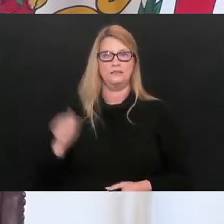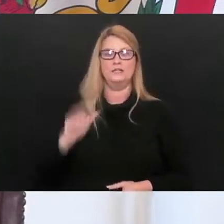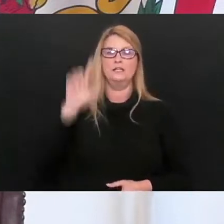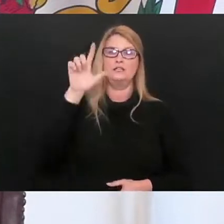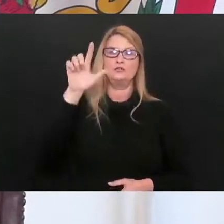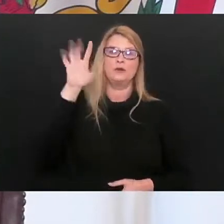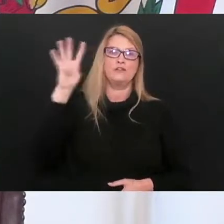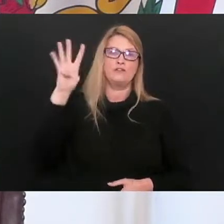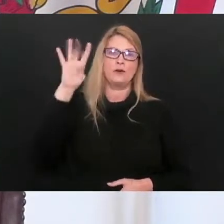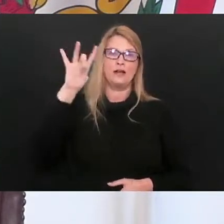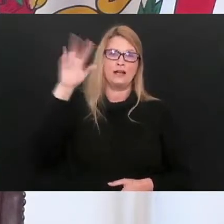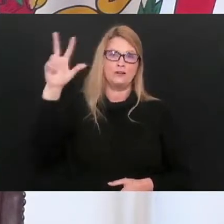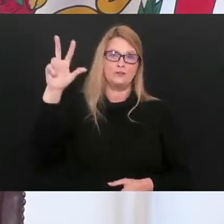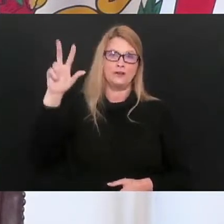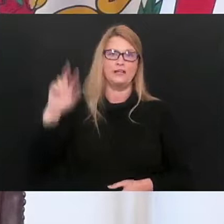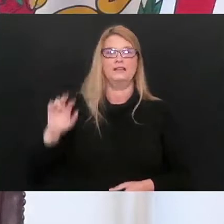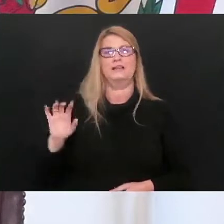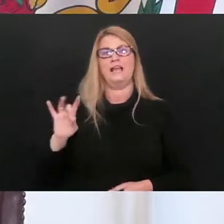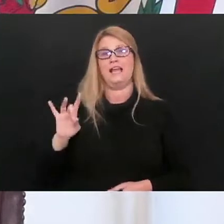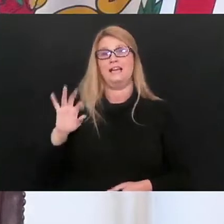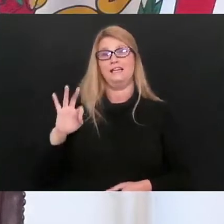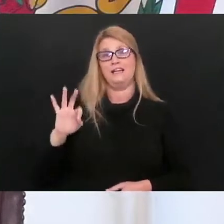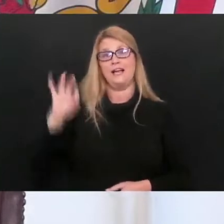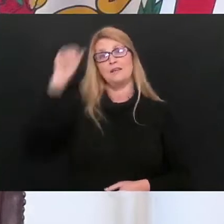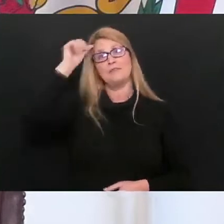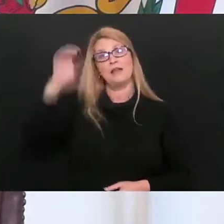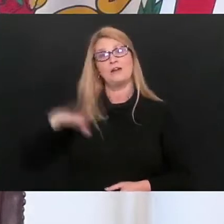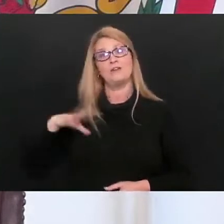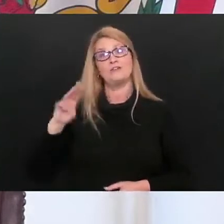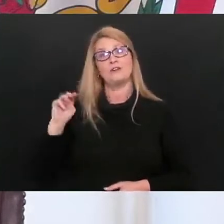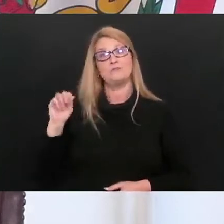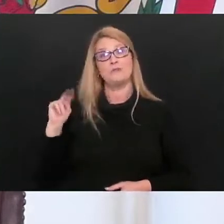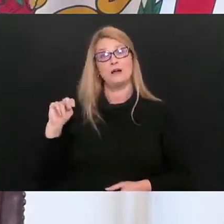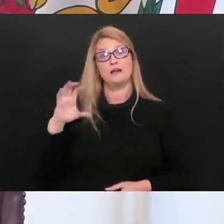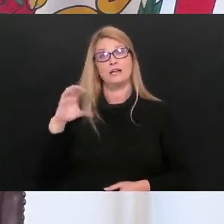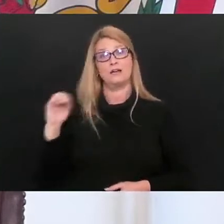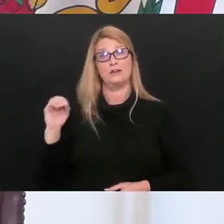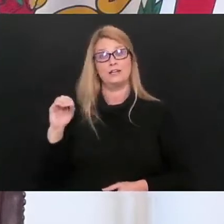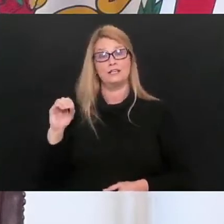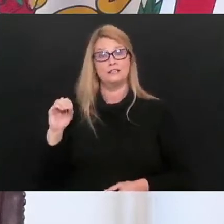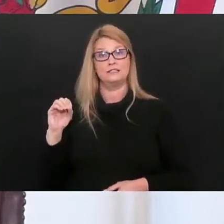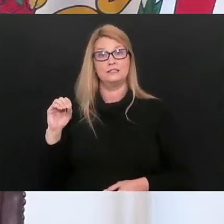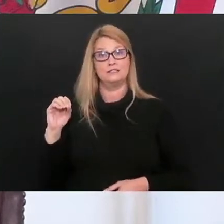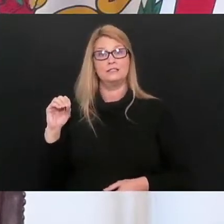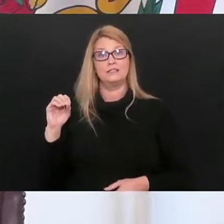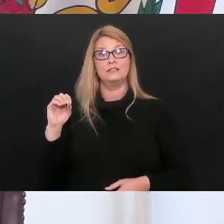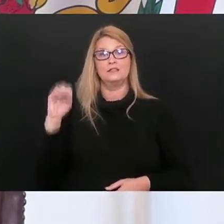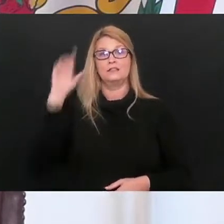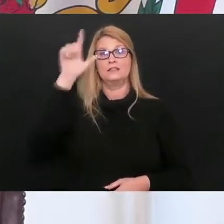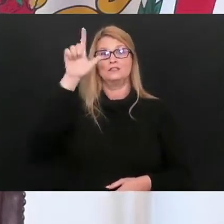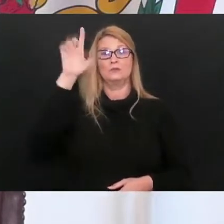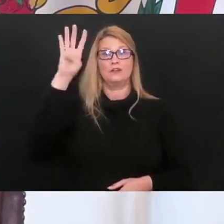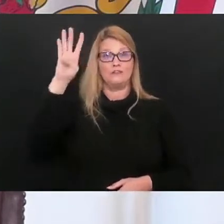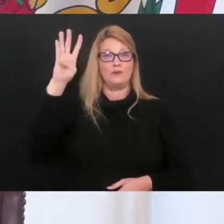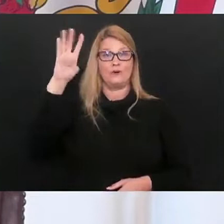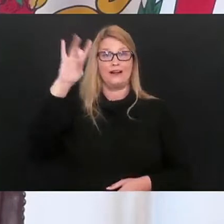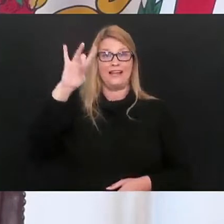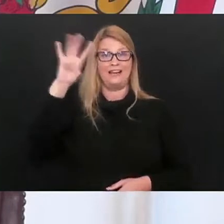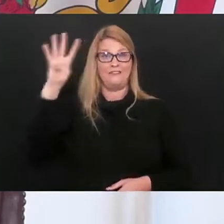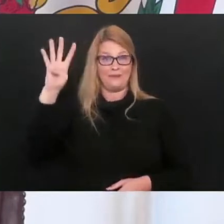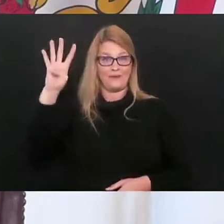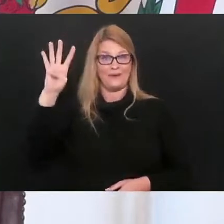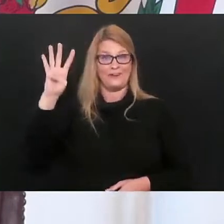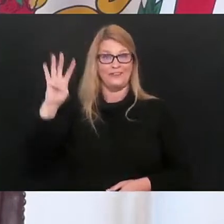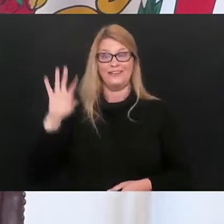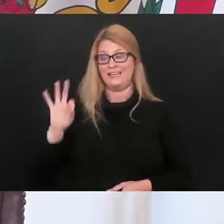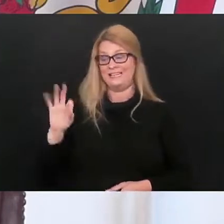2,483rd death is an 89-year-old male from Mongehalia County. Our 2,484th death